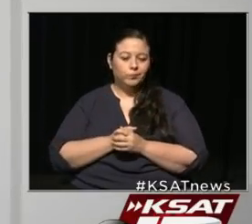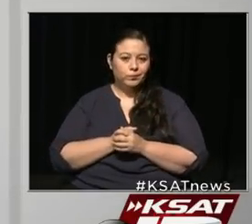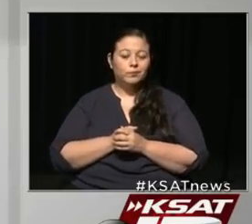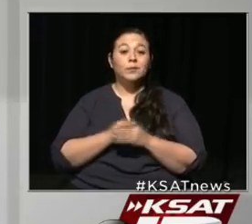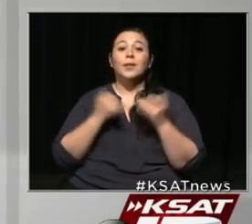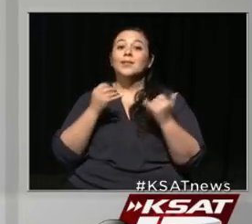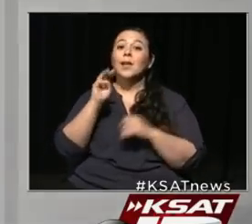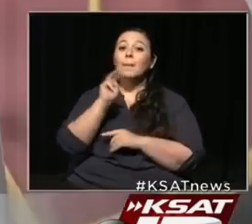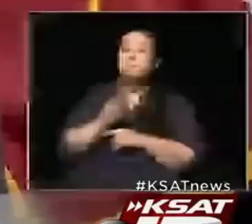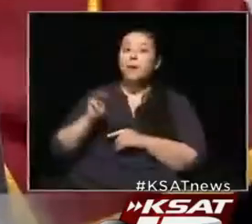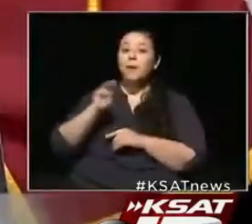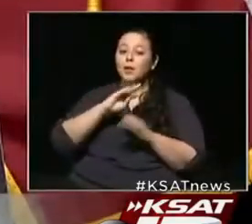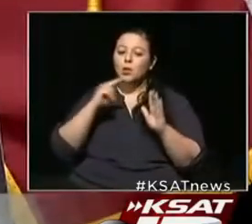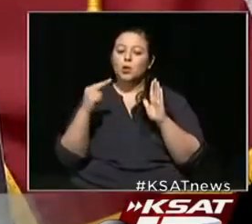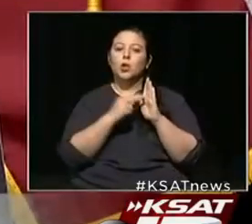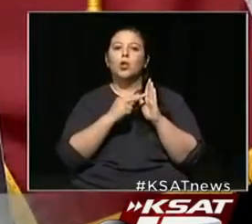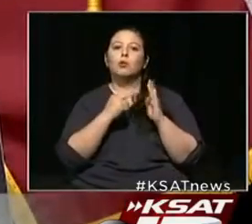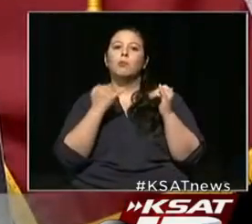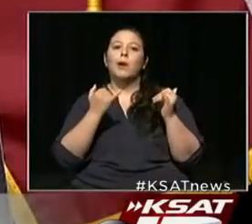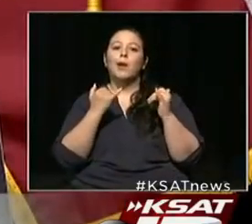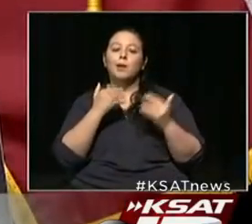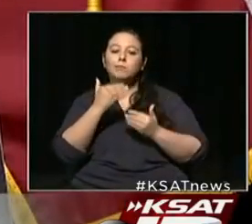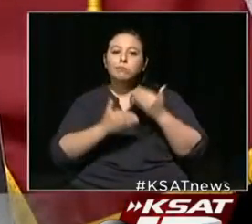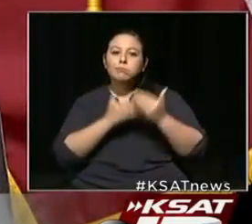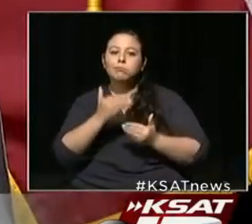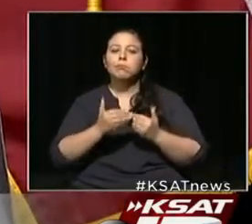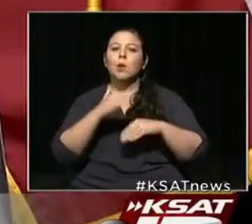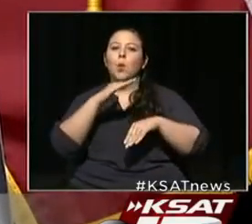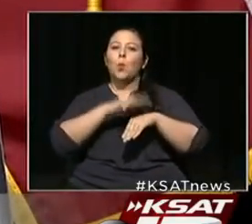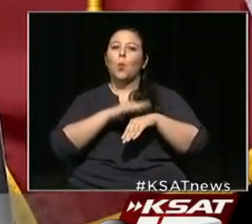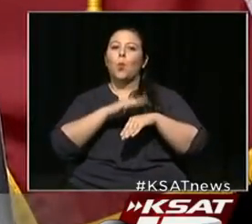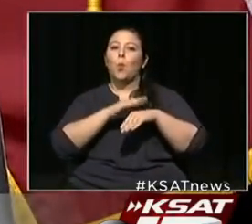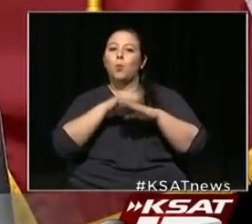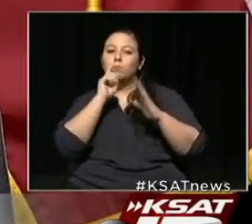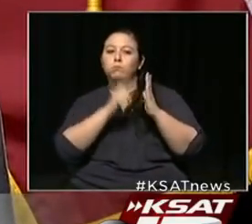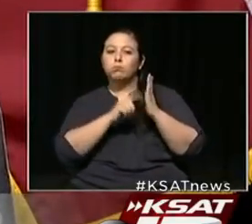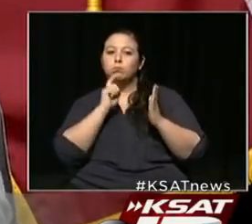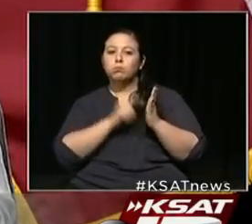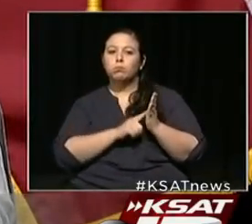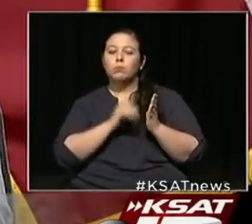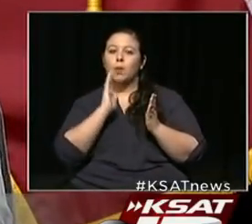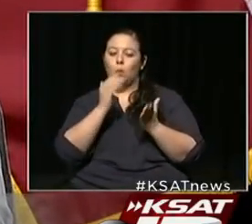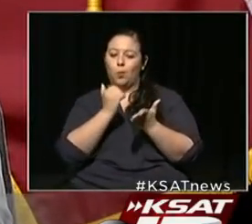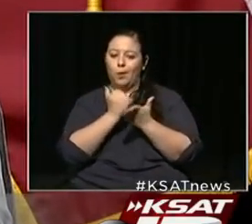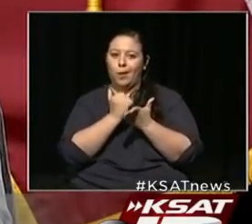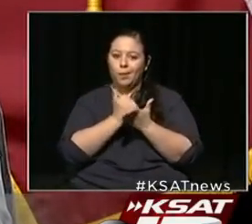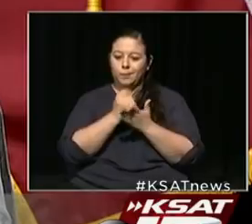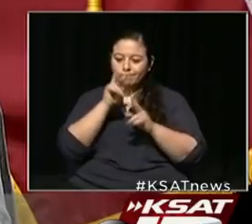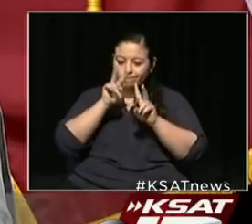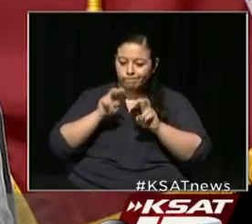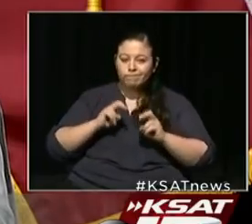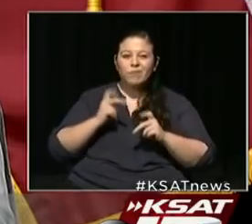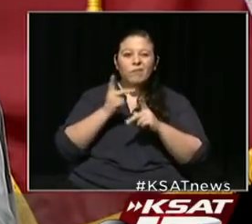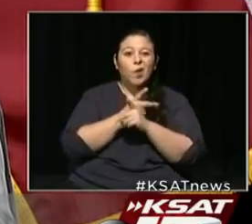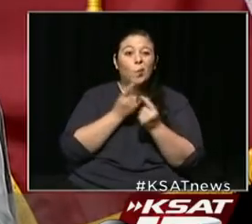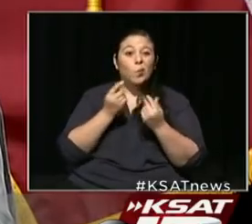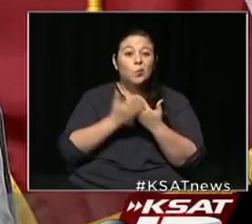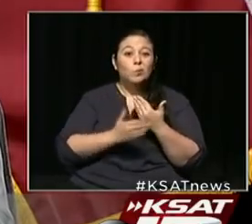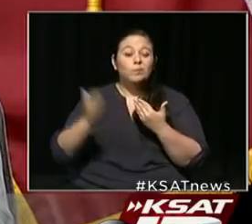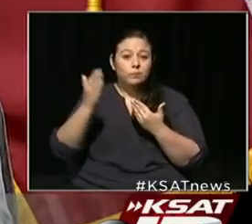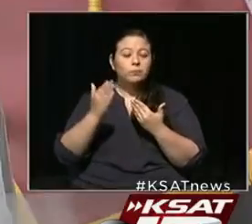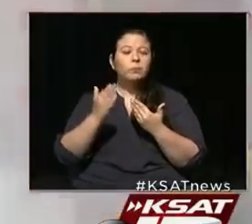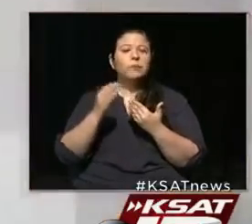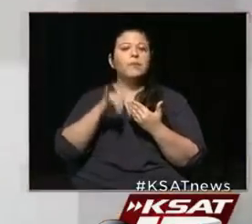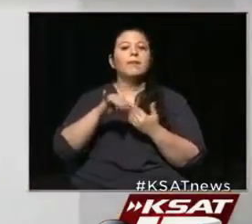so let's take a look at the status of the progress and warning indicators that are guiding our decisions and those of our health professionals. The overall